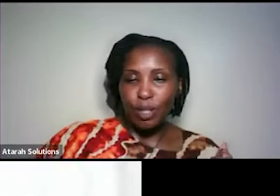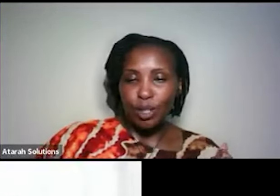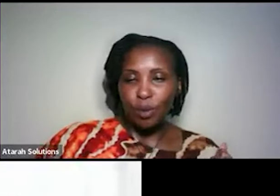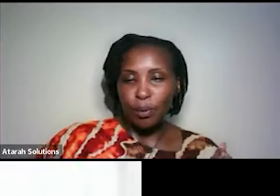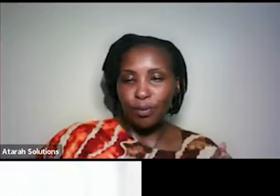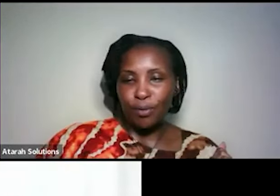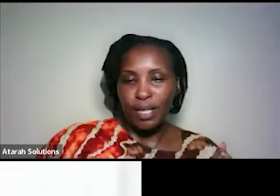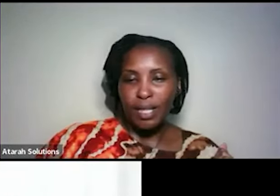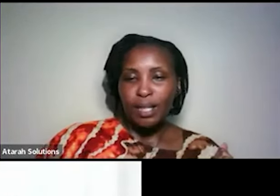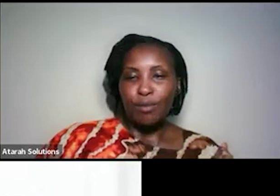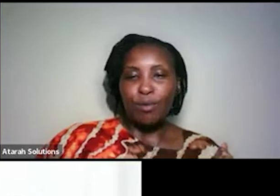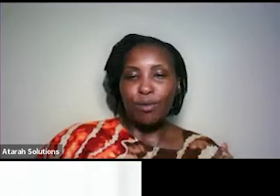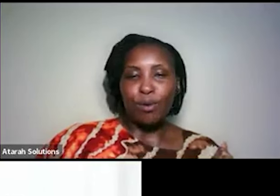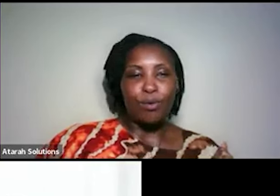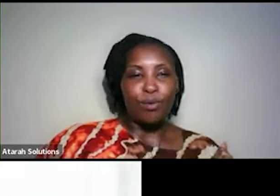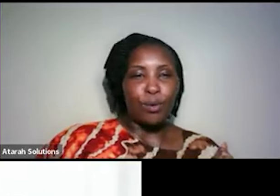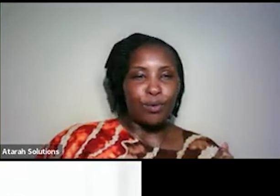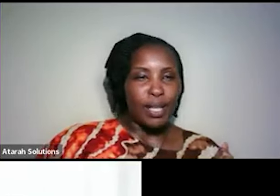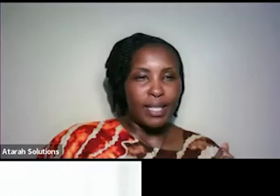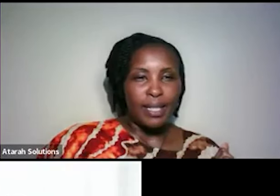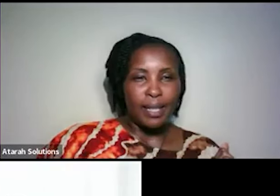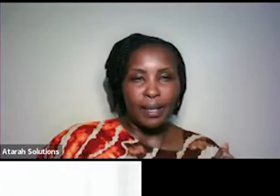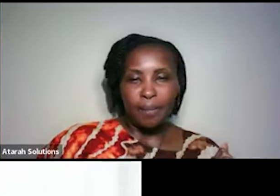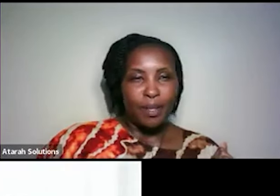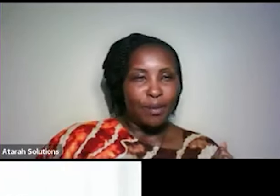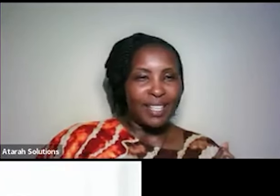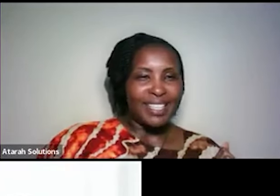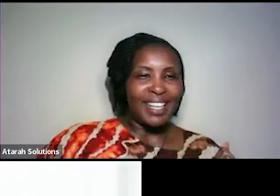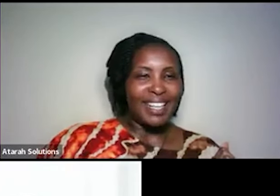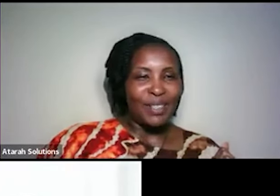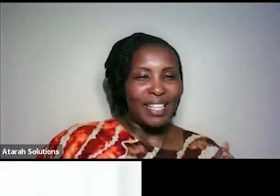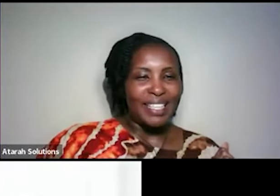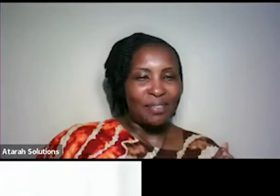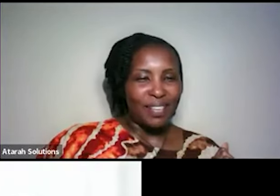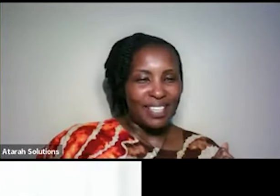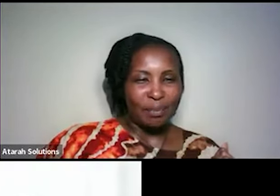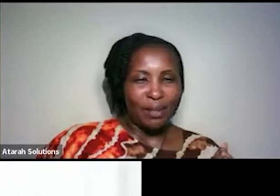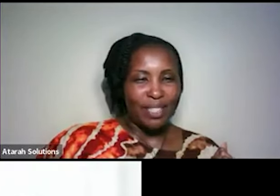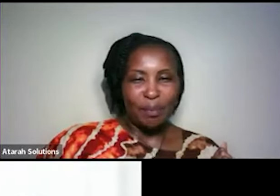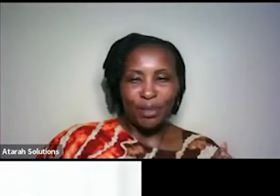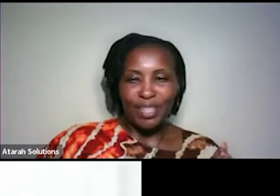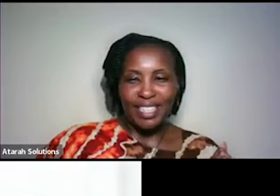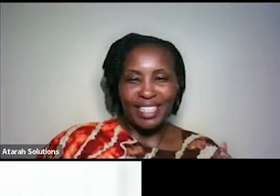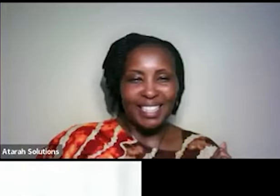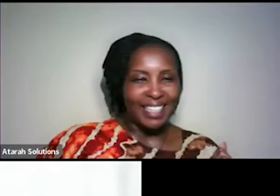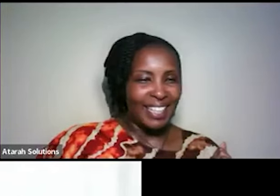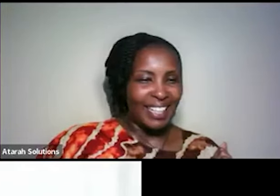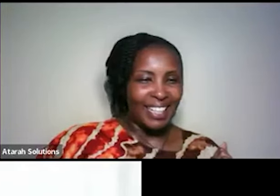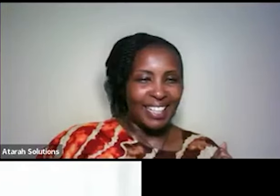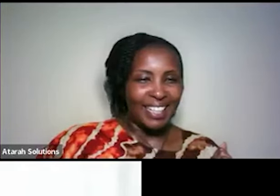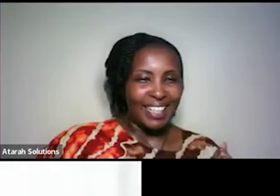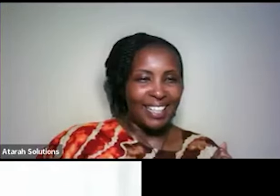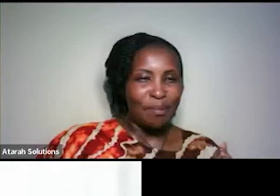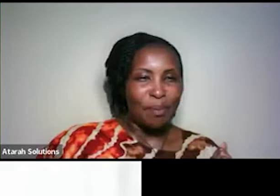i'll be able to link you up with frank for for for that uh but hey and you guys are fast my what's up is already uh